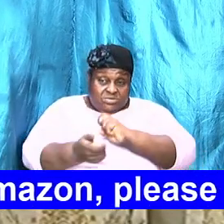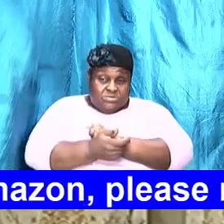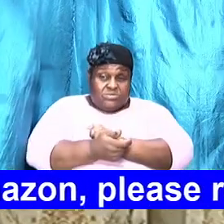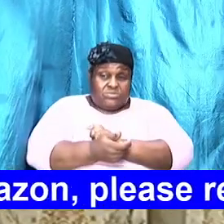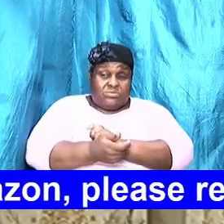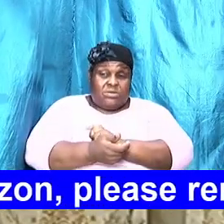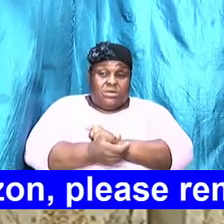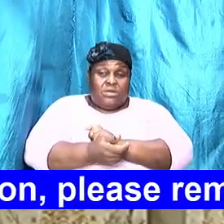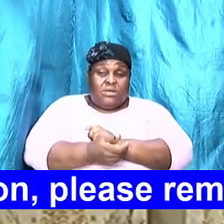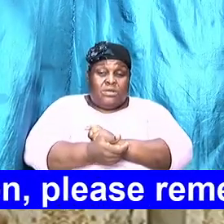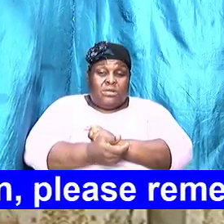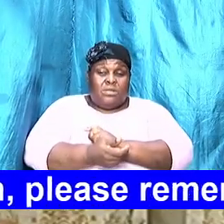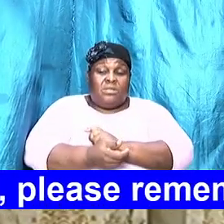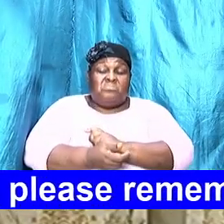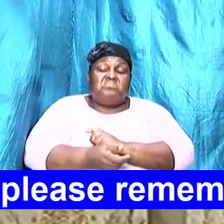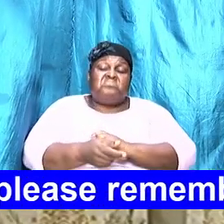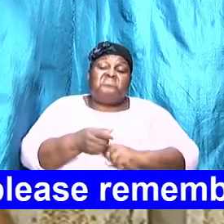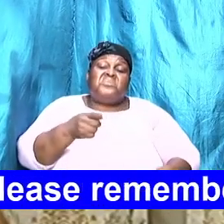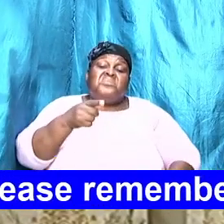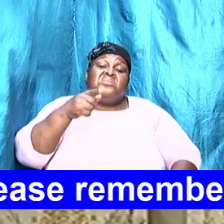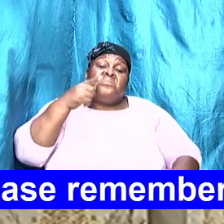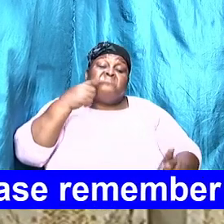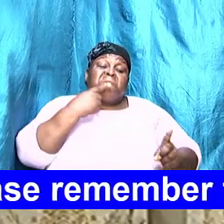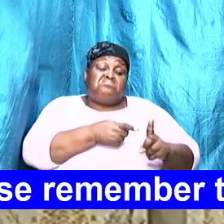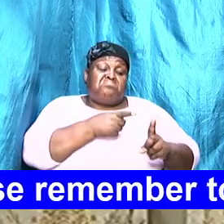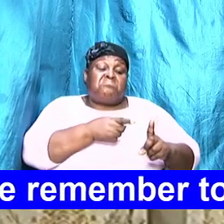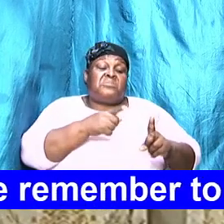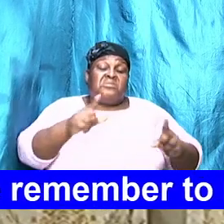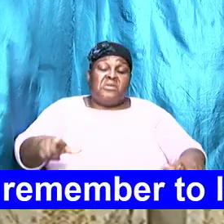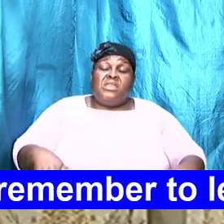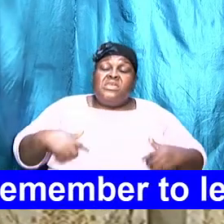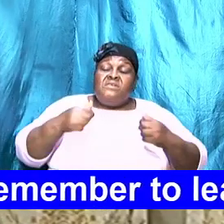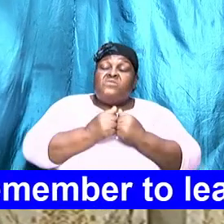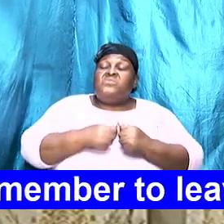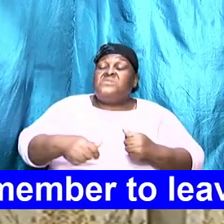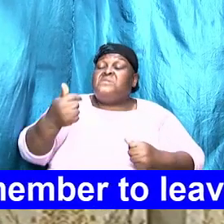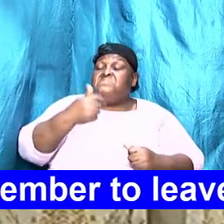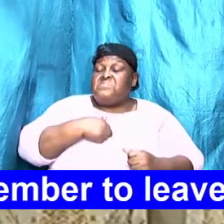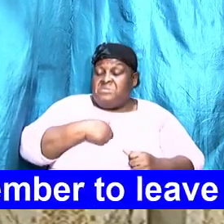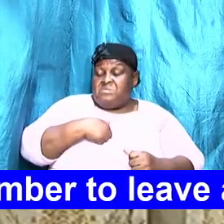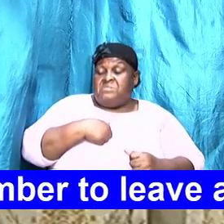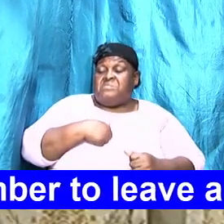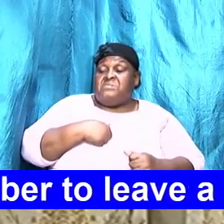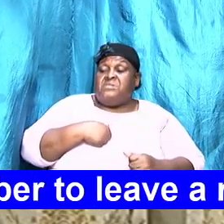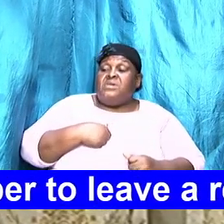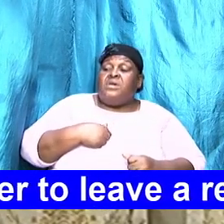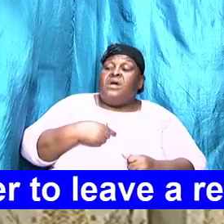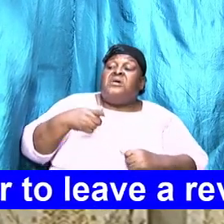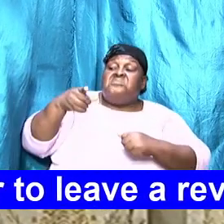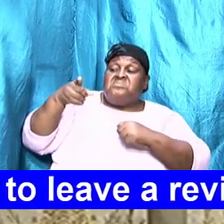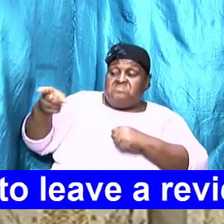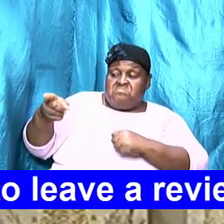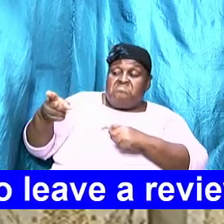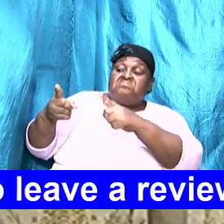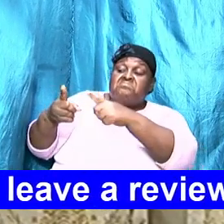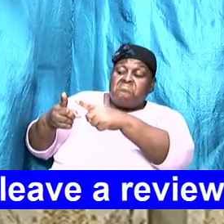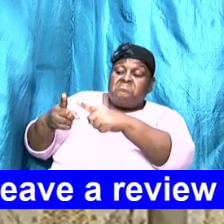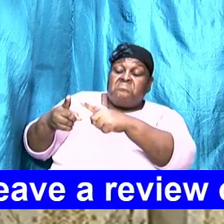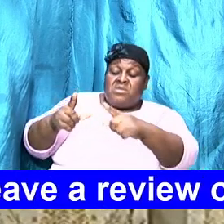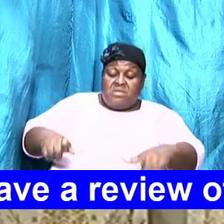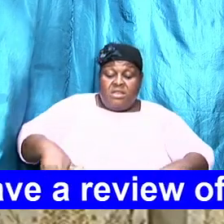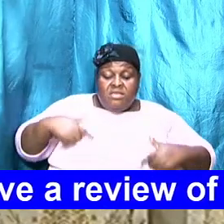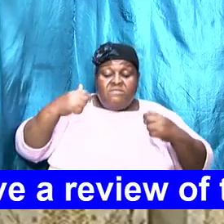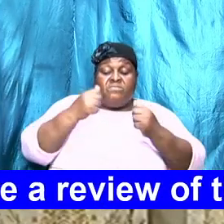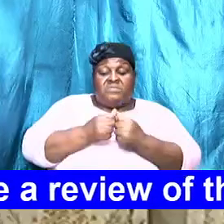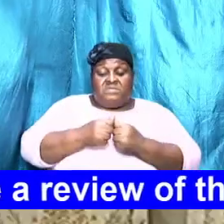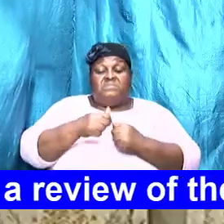You he's going to have to live with me this way and she's going to have to live with me this way. You are